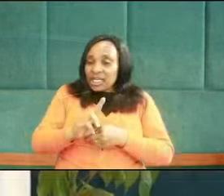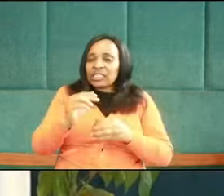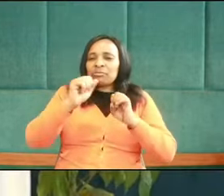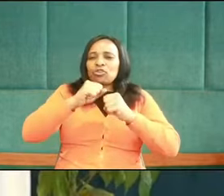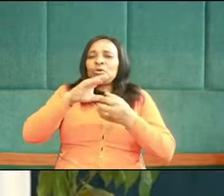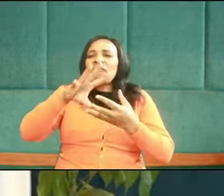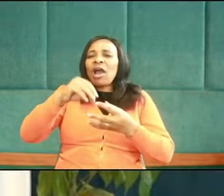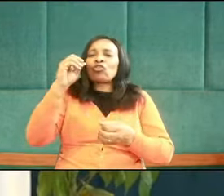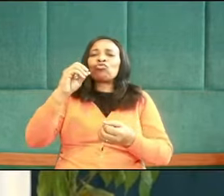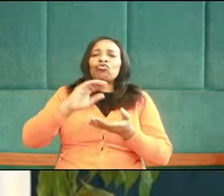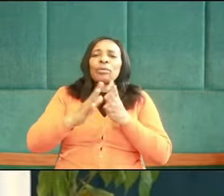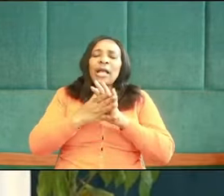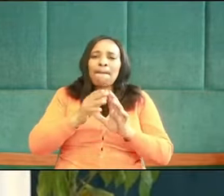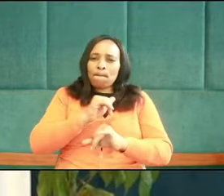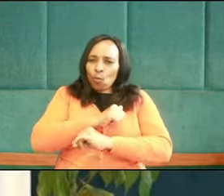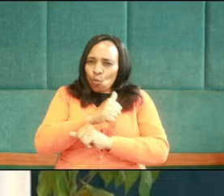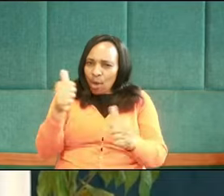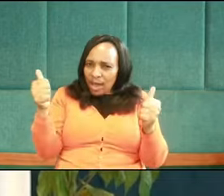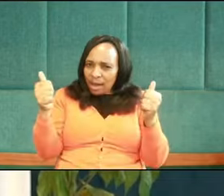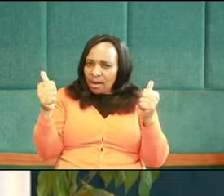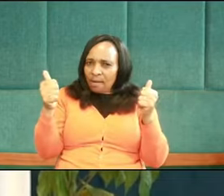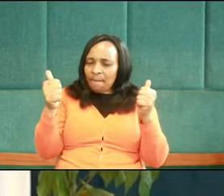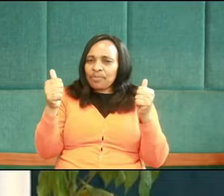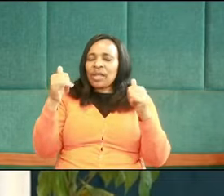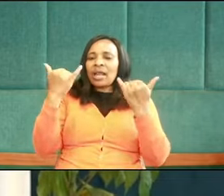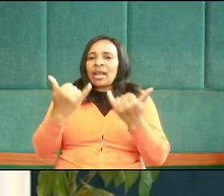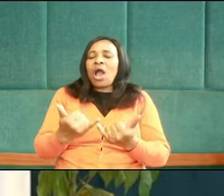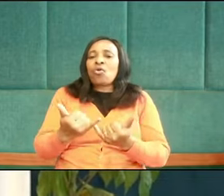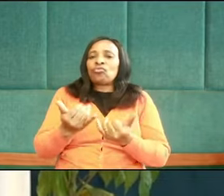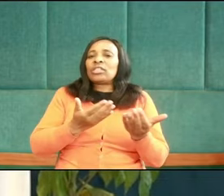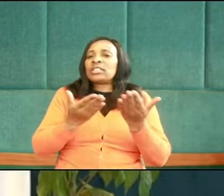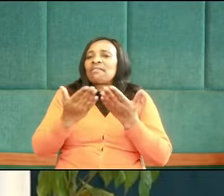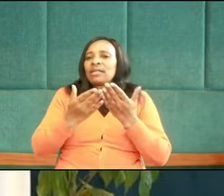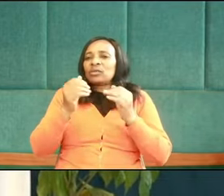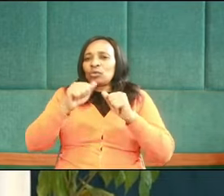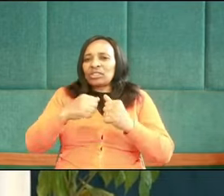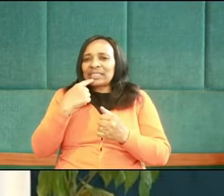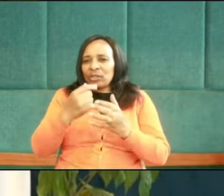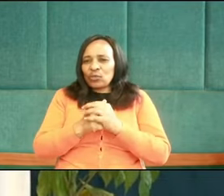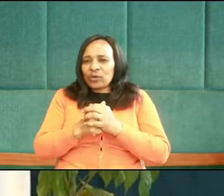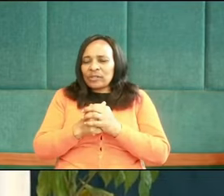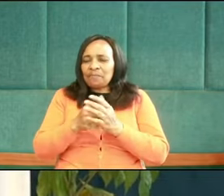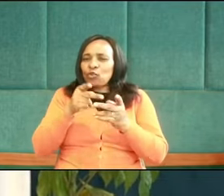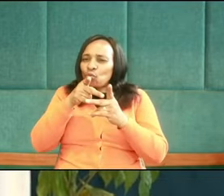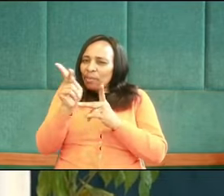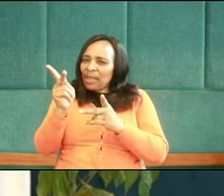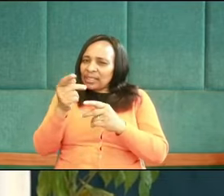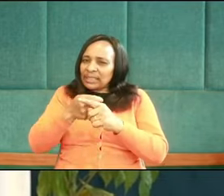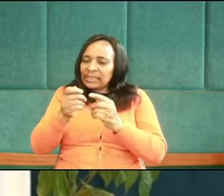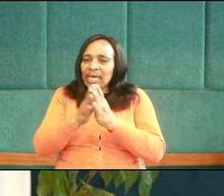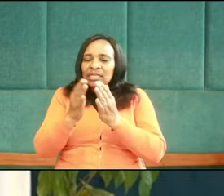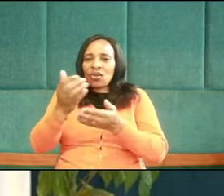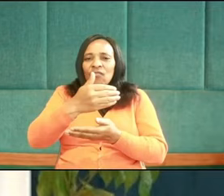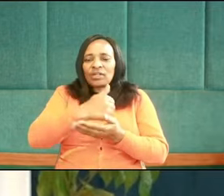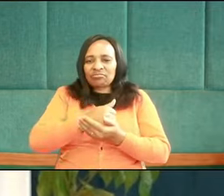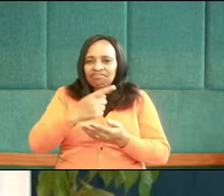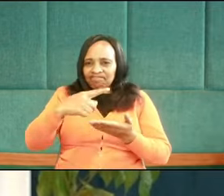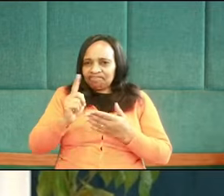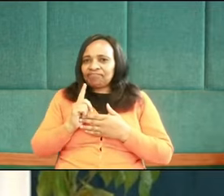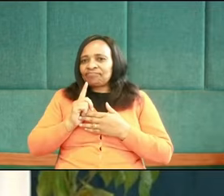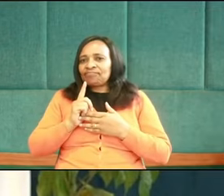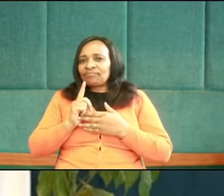okay. Sabbath observance, checked. Paying of tithes and offerings, checked.